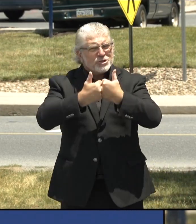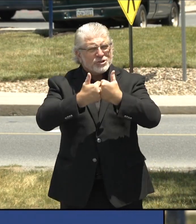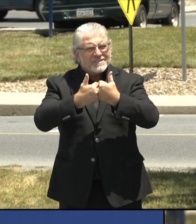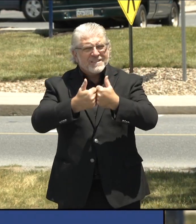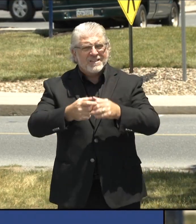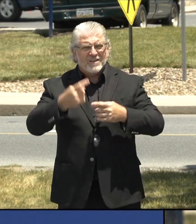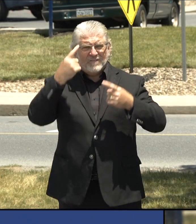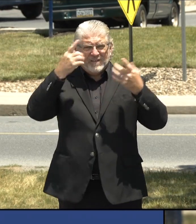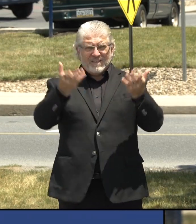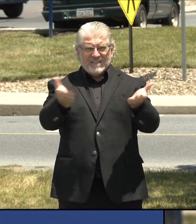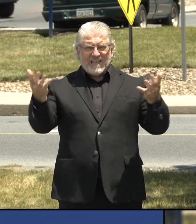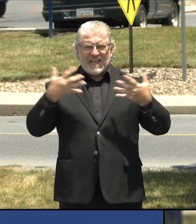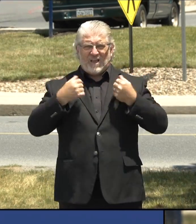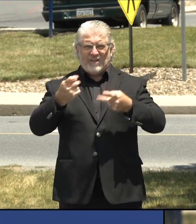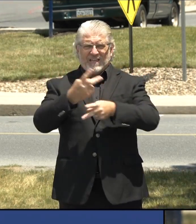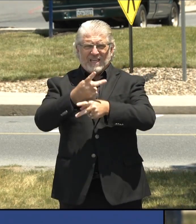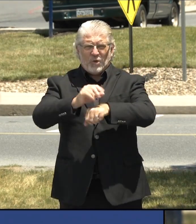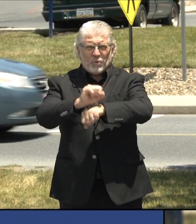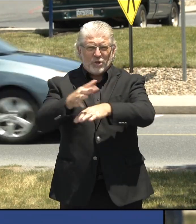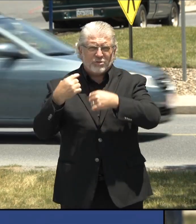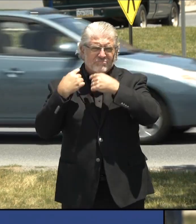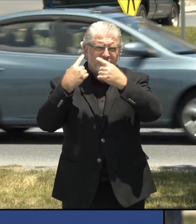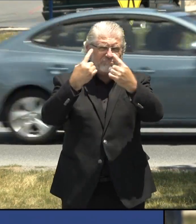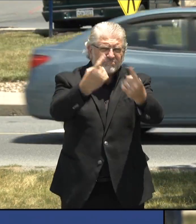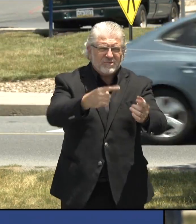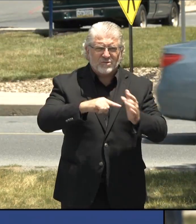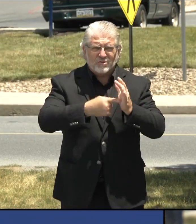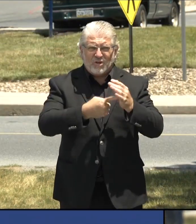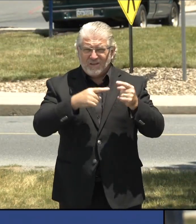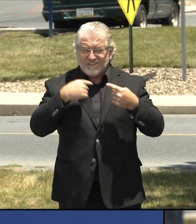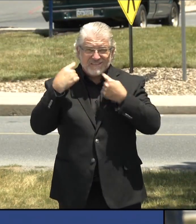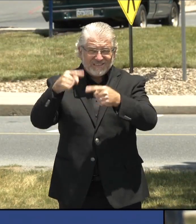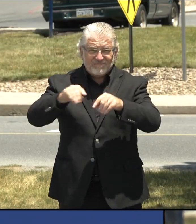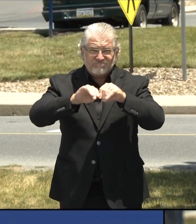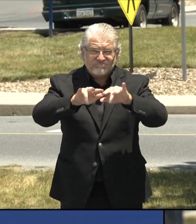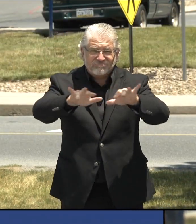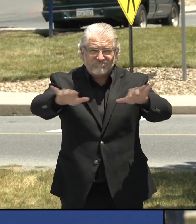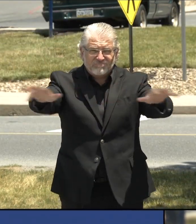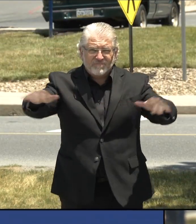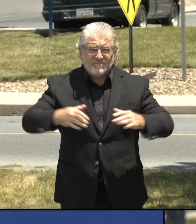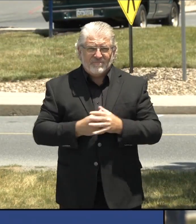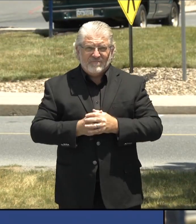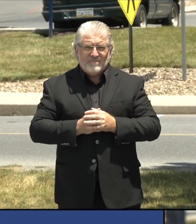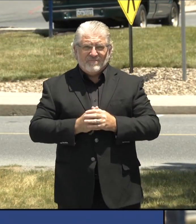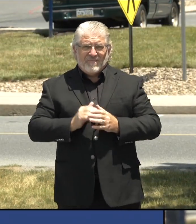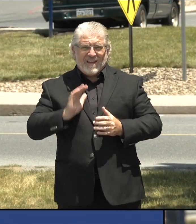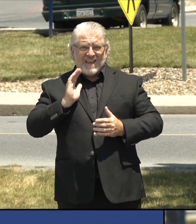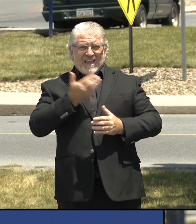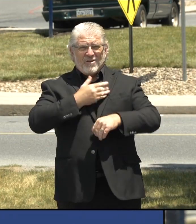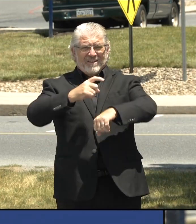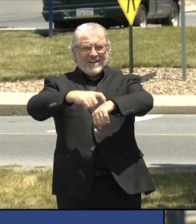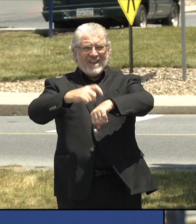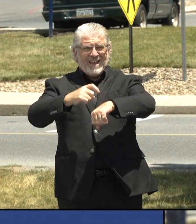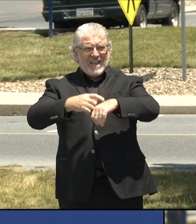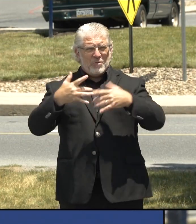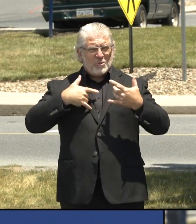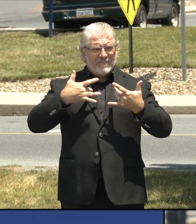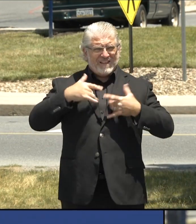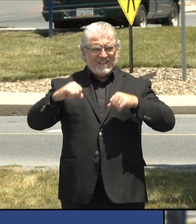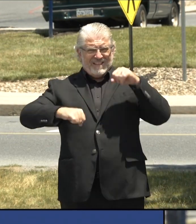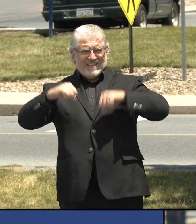pandemic. Uncertain times are times that you want to rely on certainty,